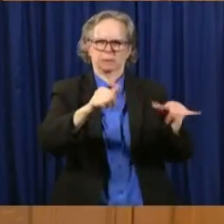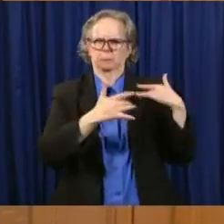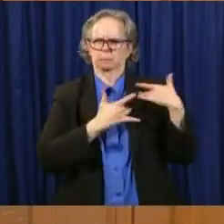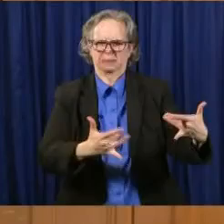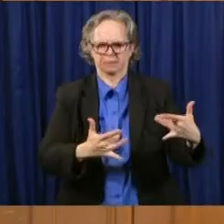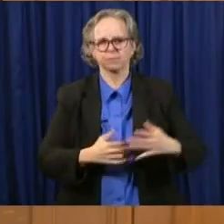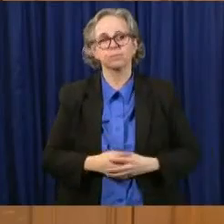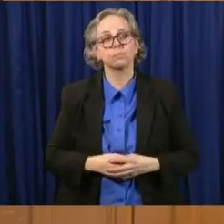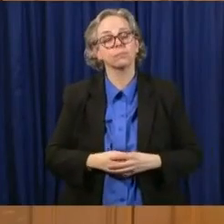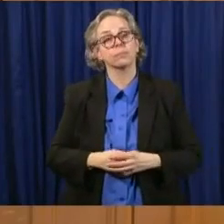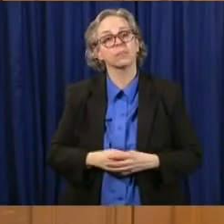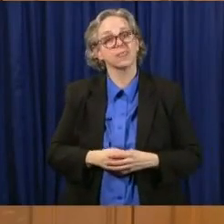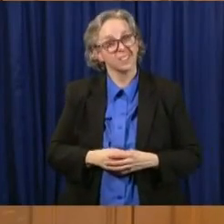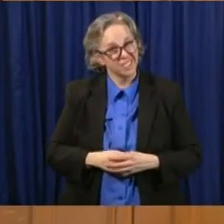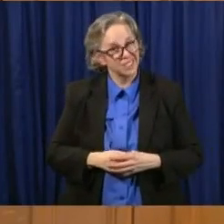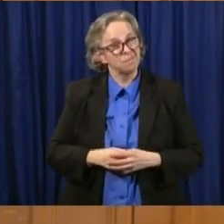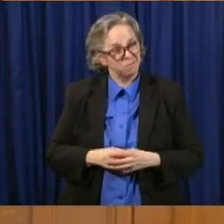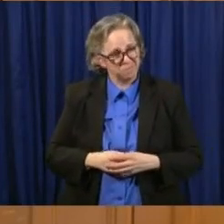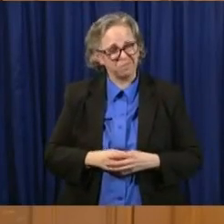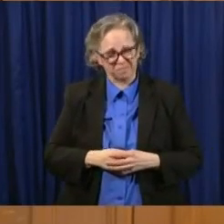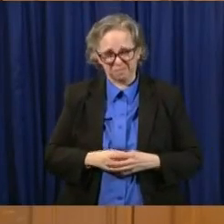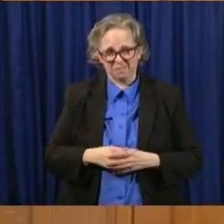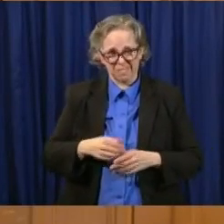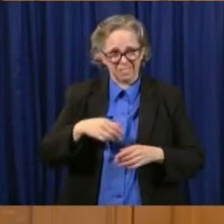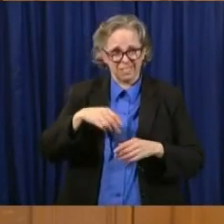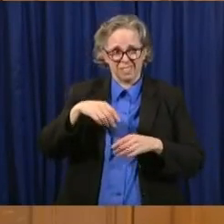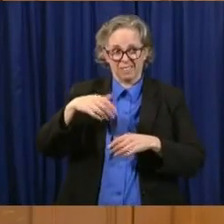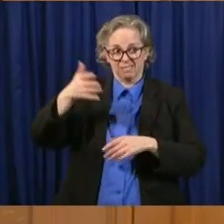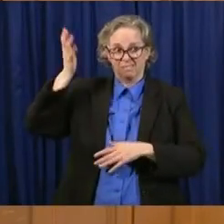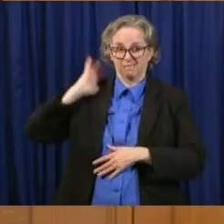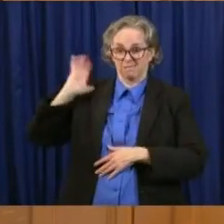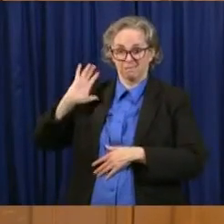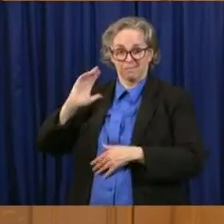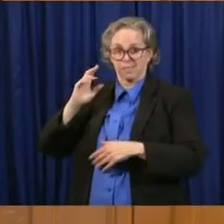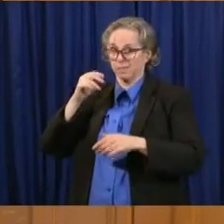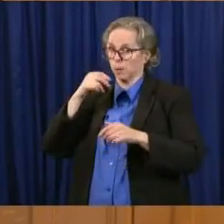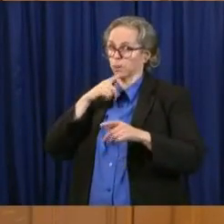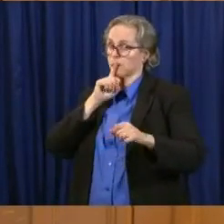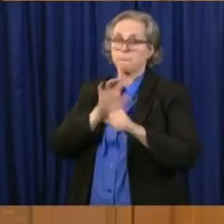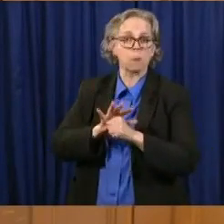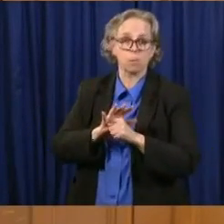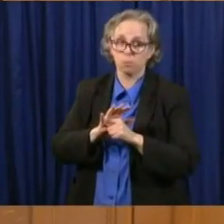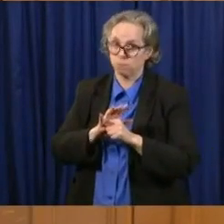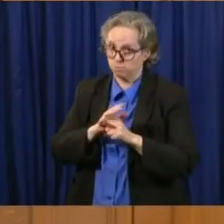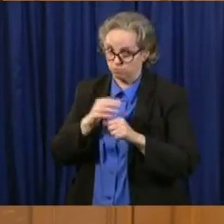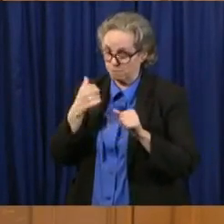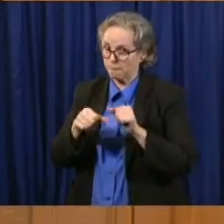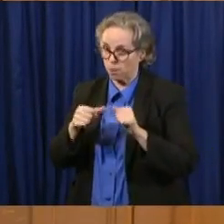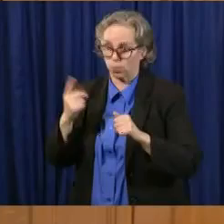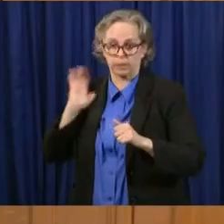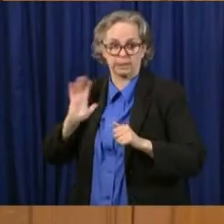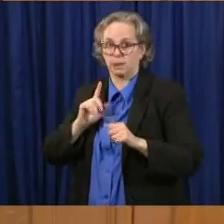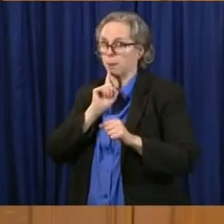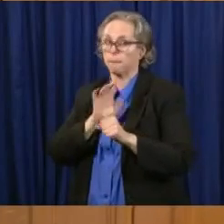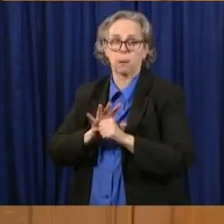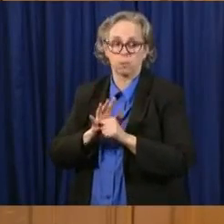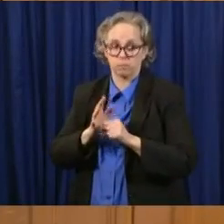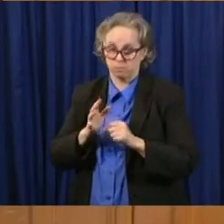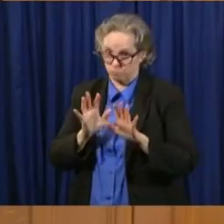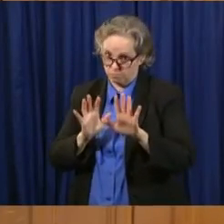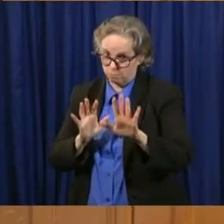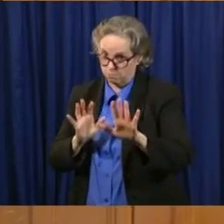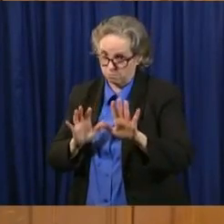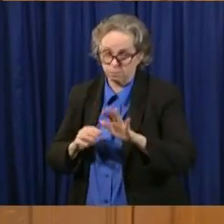a long time ago, especially in an area of just great disrupted disruption and